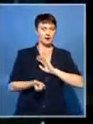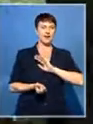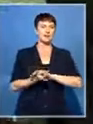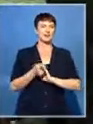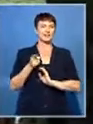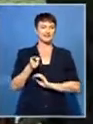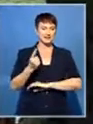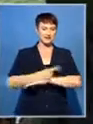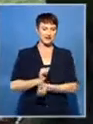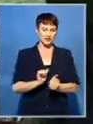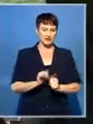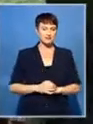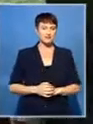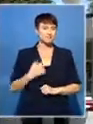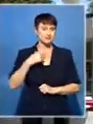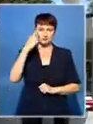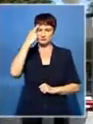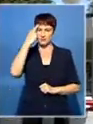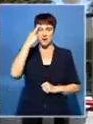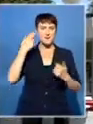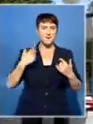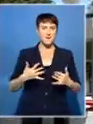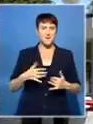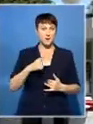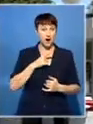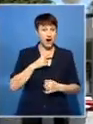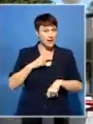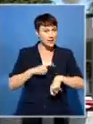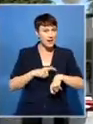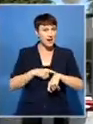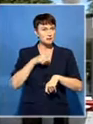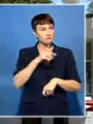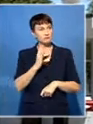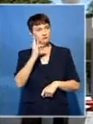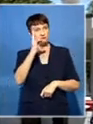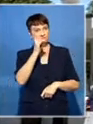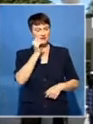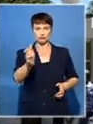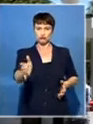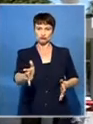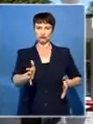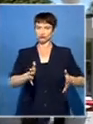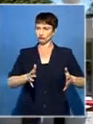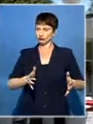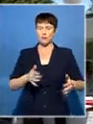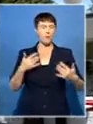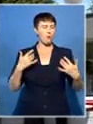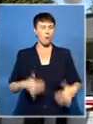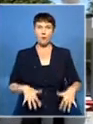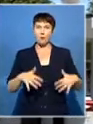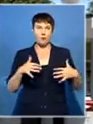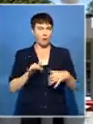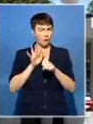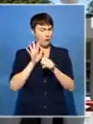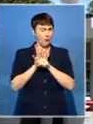remember some because it was very full in the gate when the tall man was coming out of the prison and Nelson Mandela. I